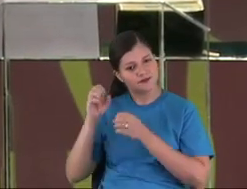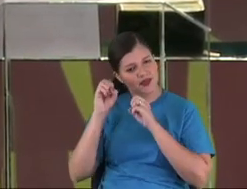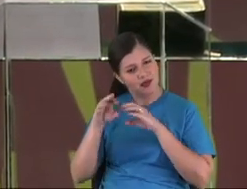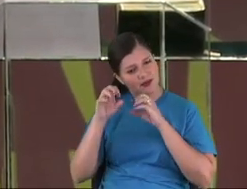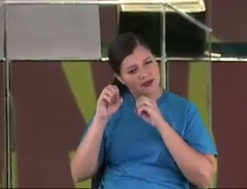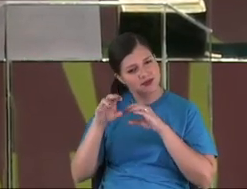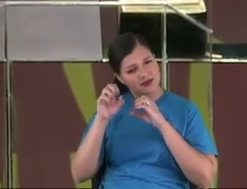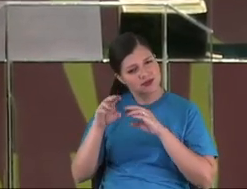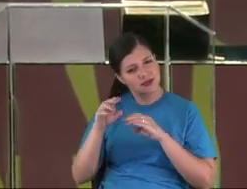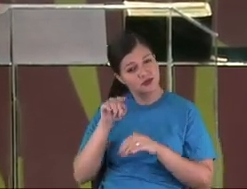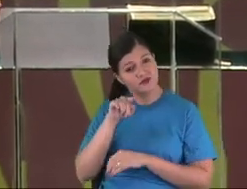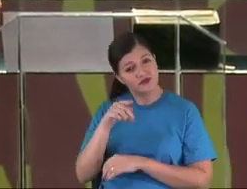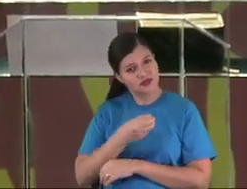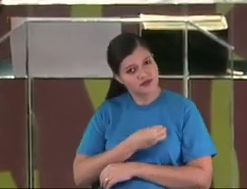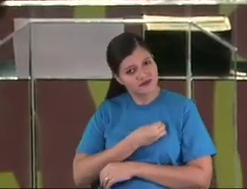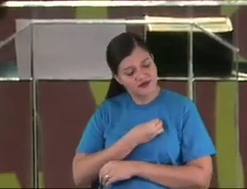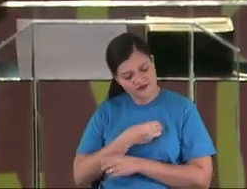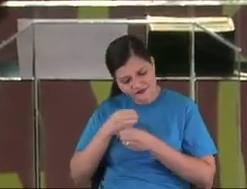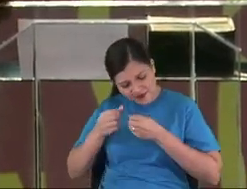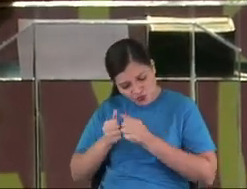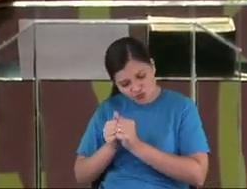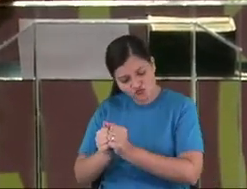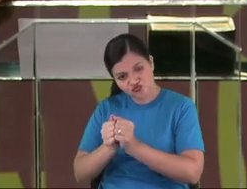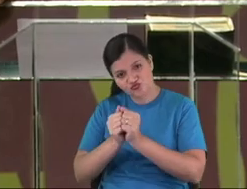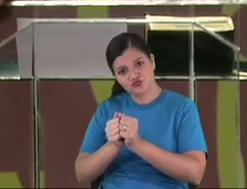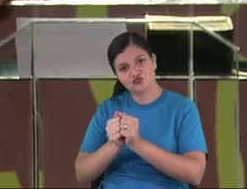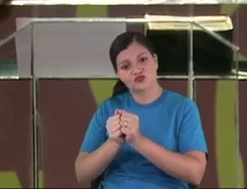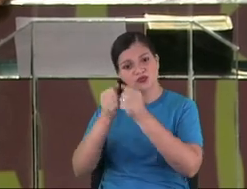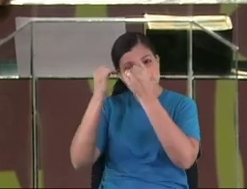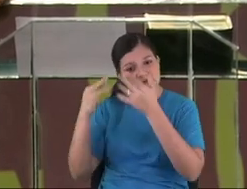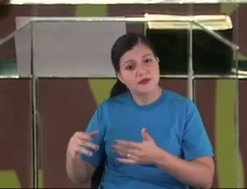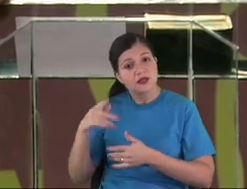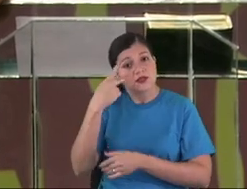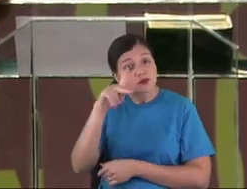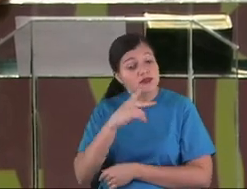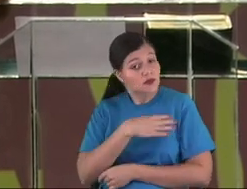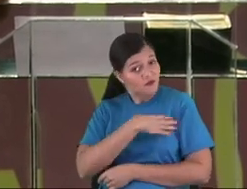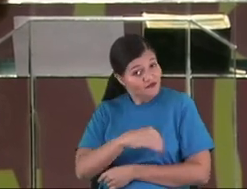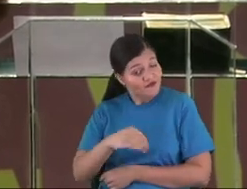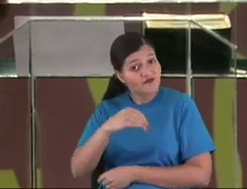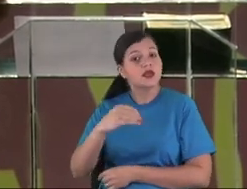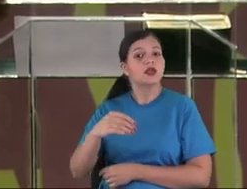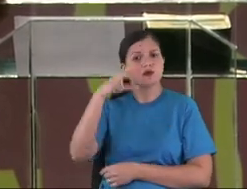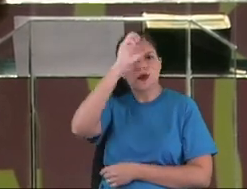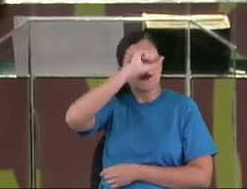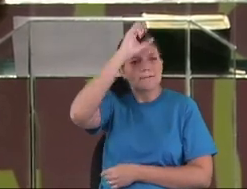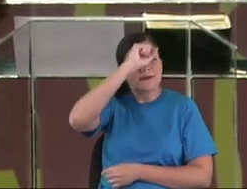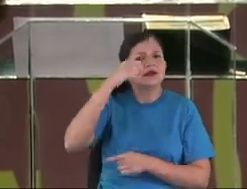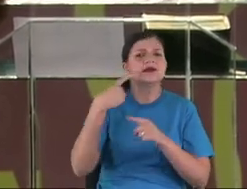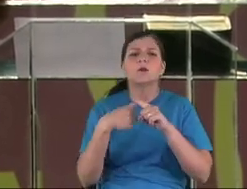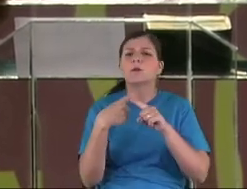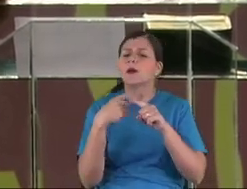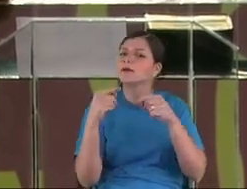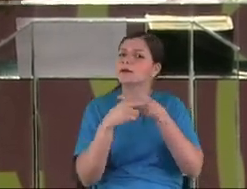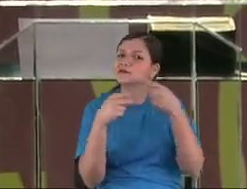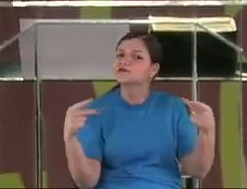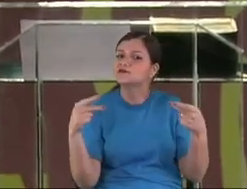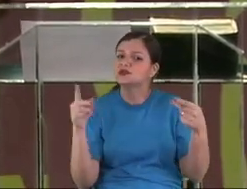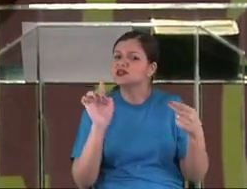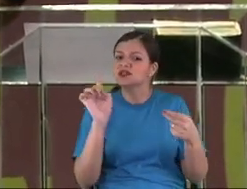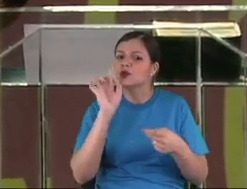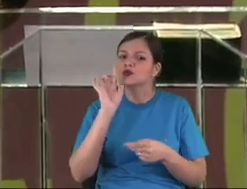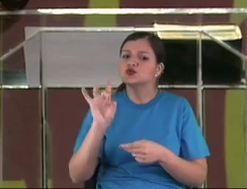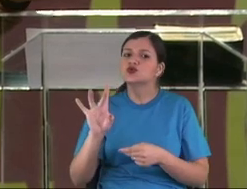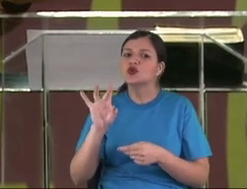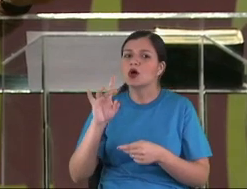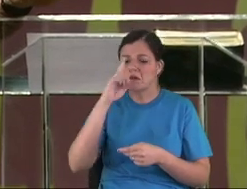You need to teach... You need to explain why are you teaching this kind of lesson for your kid. It's